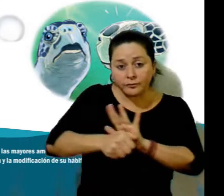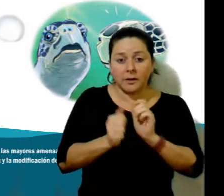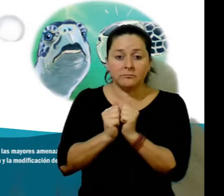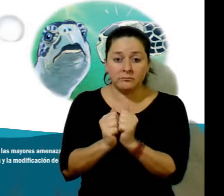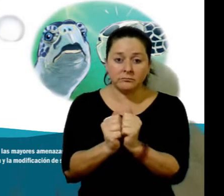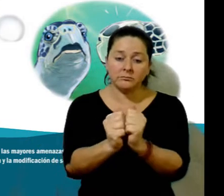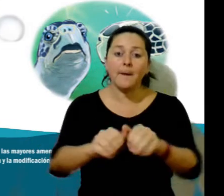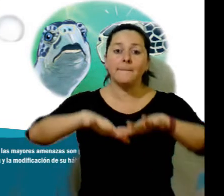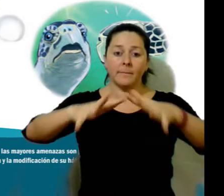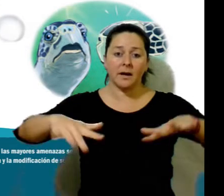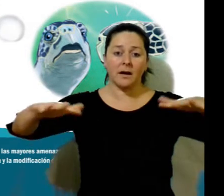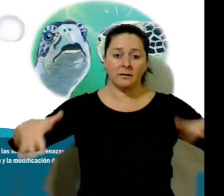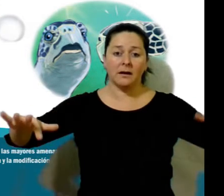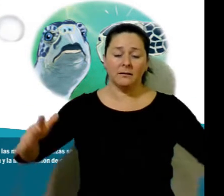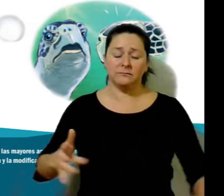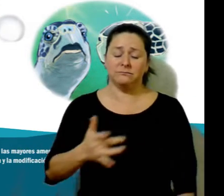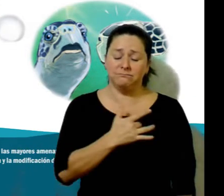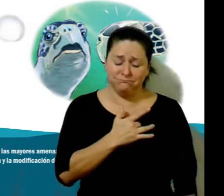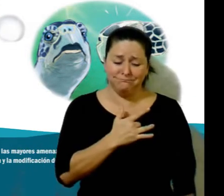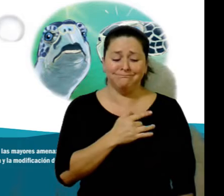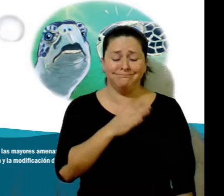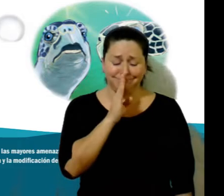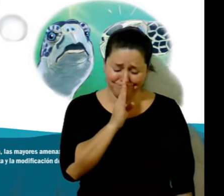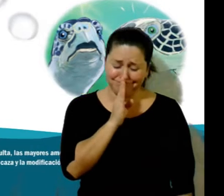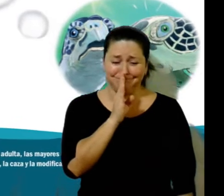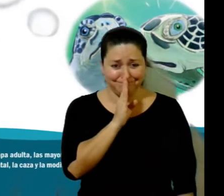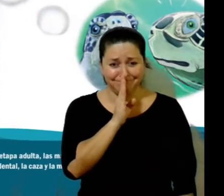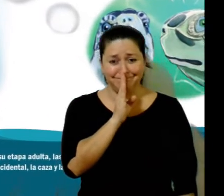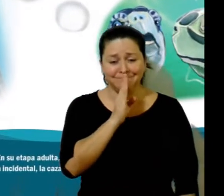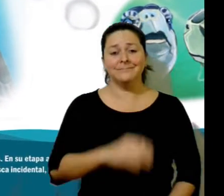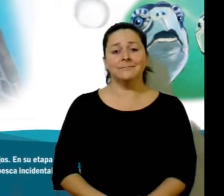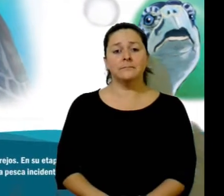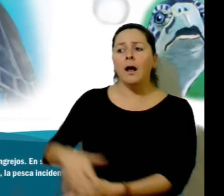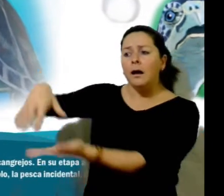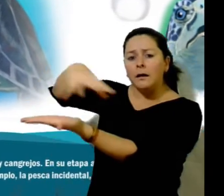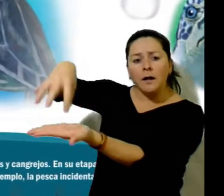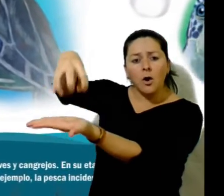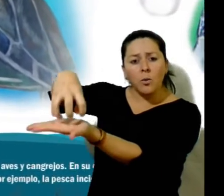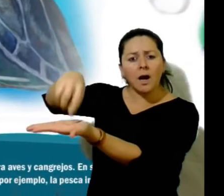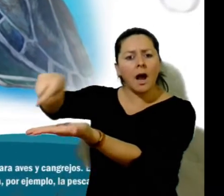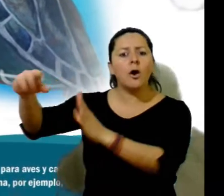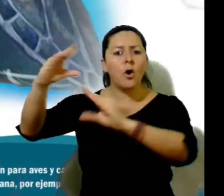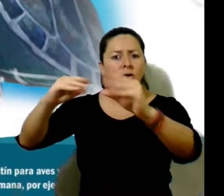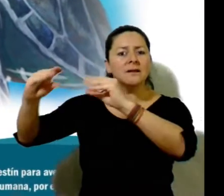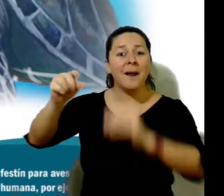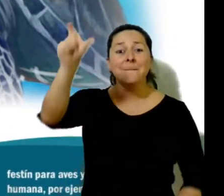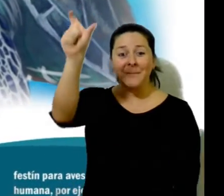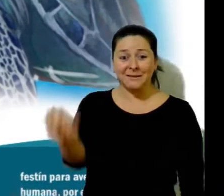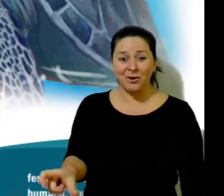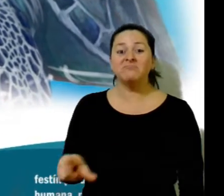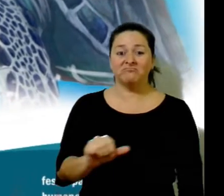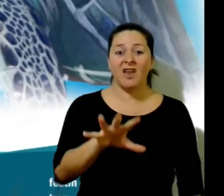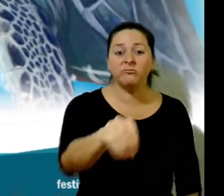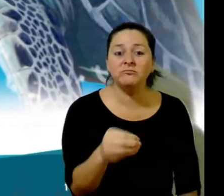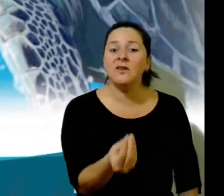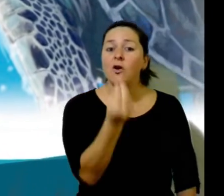The sisters return to the beach, and Midas breaks the silence. A Galapagos shark from the reserve told me that some humans eat